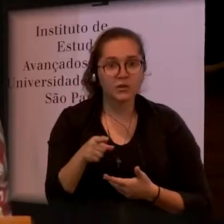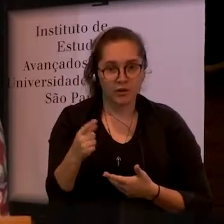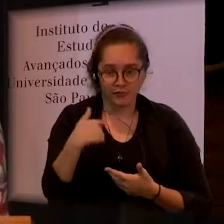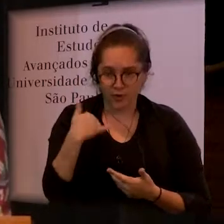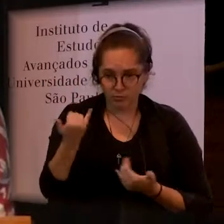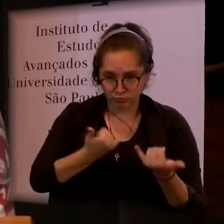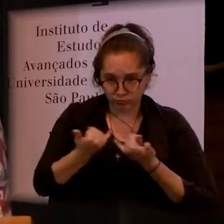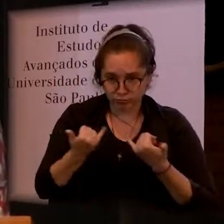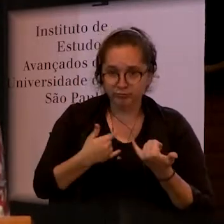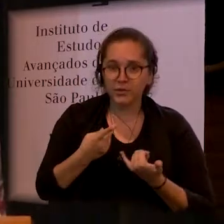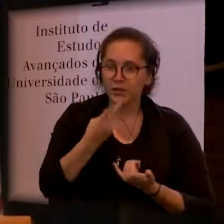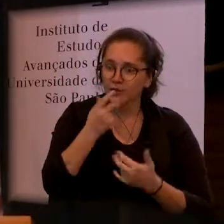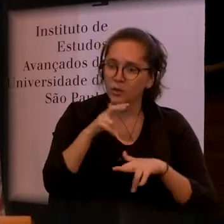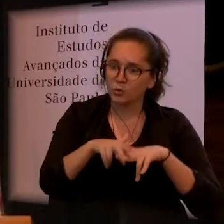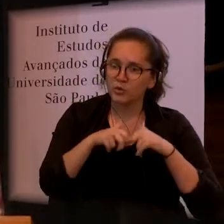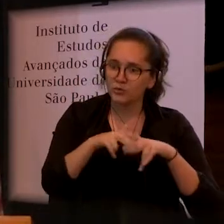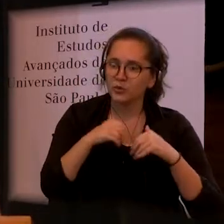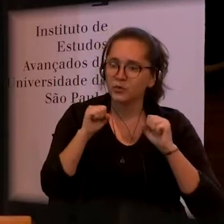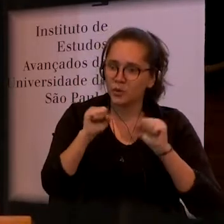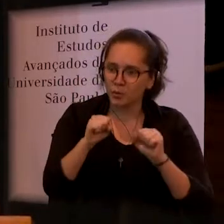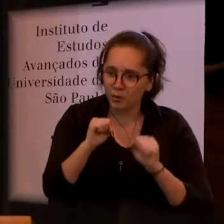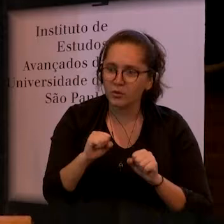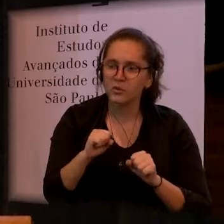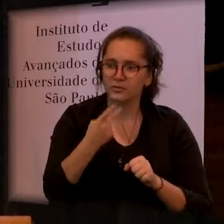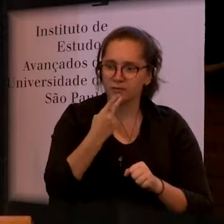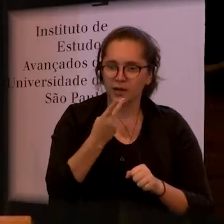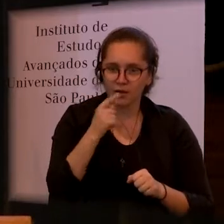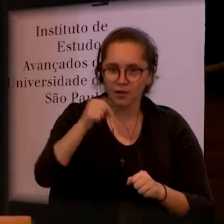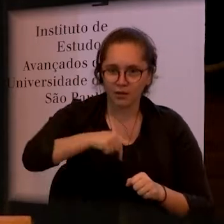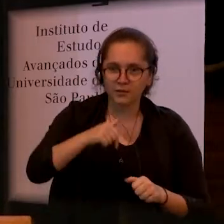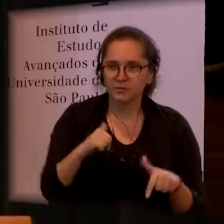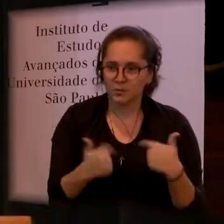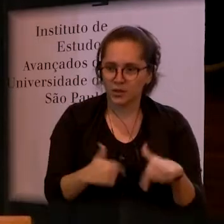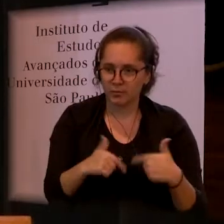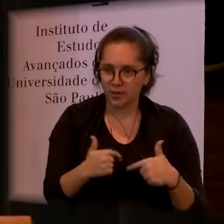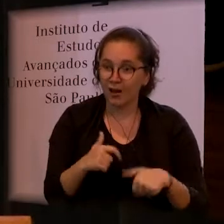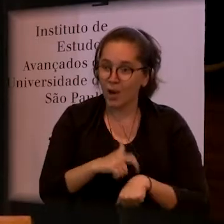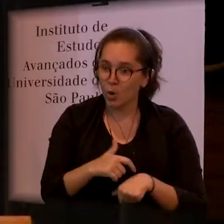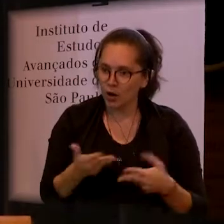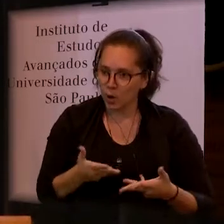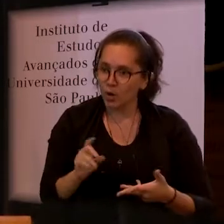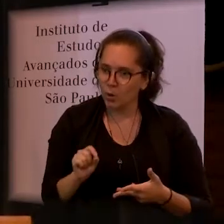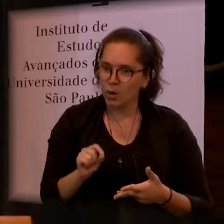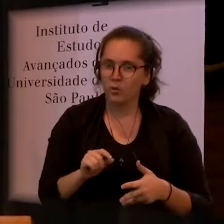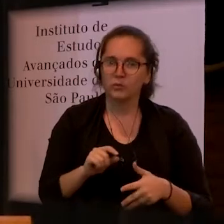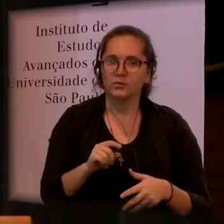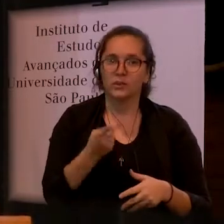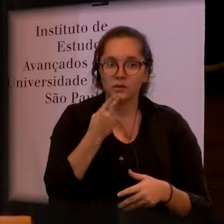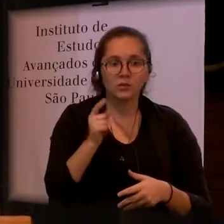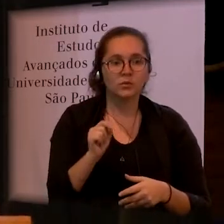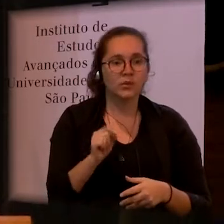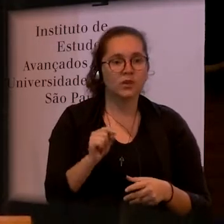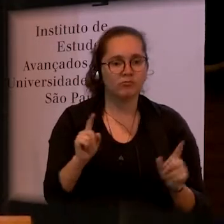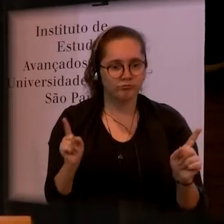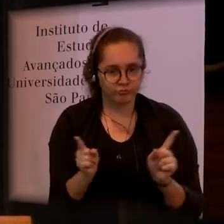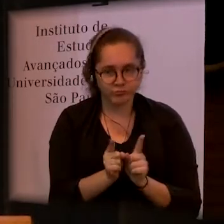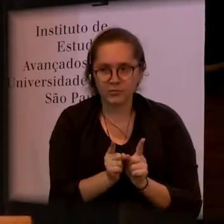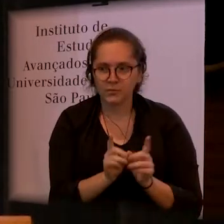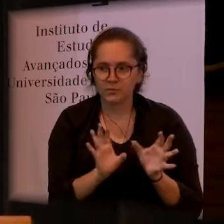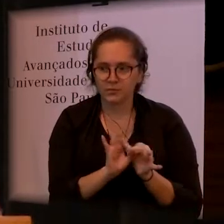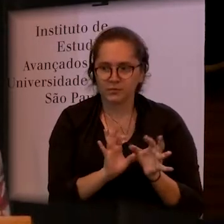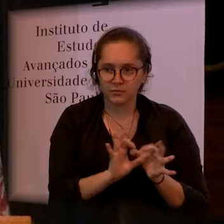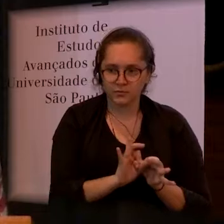I hope very much to foster links with your institution and the exciting work that you are doing because I think